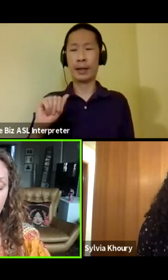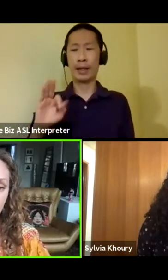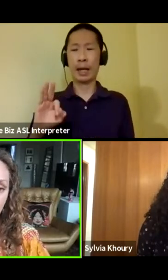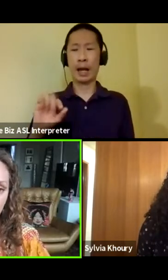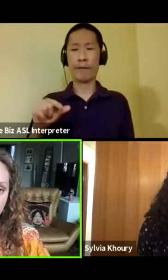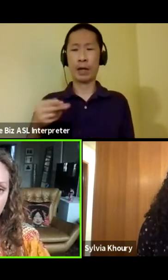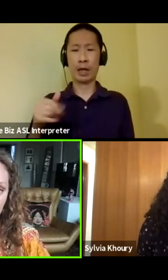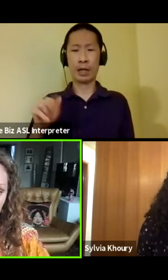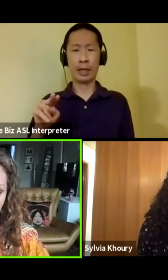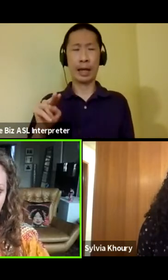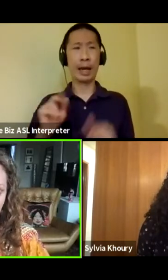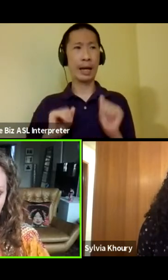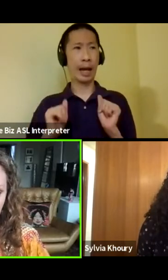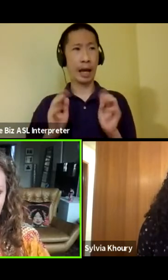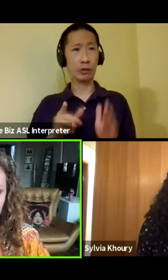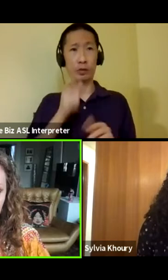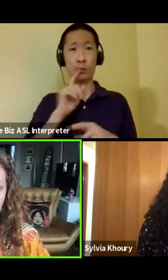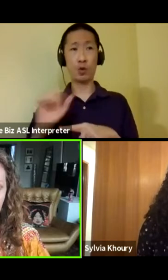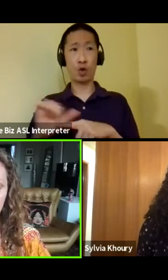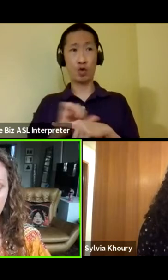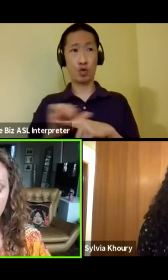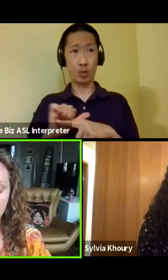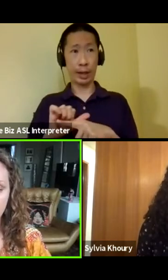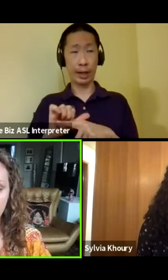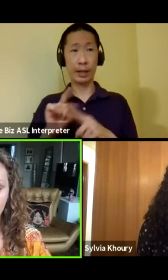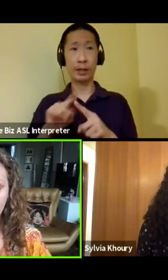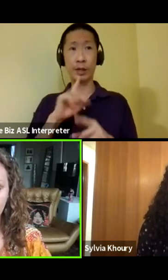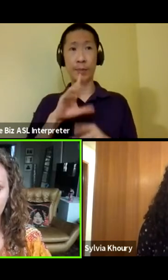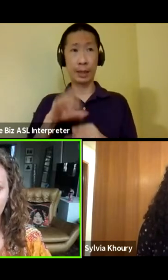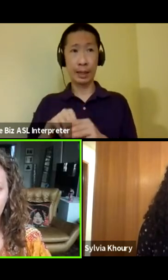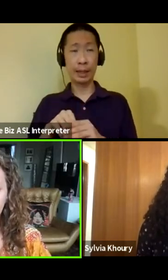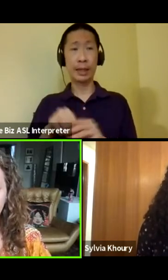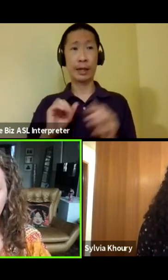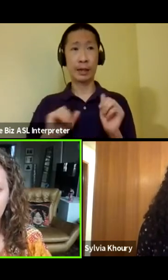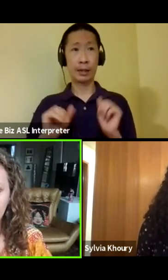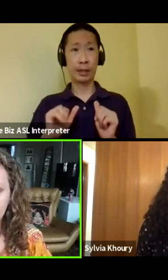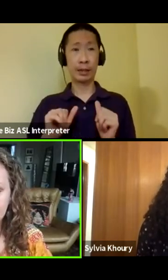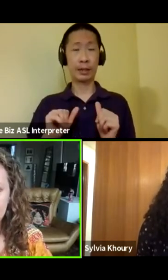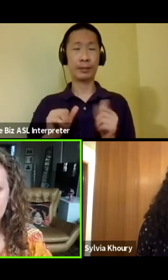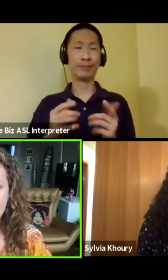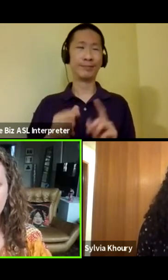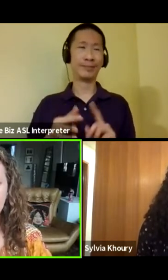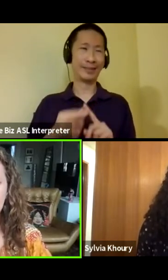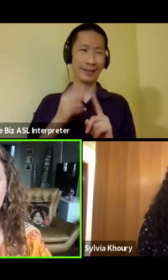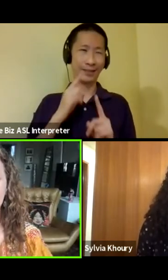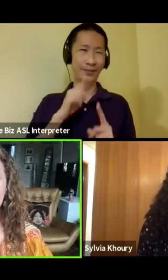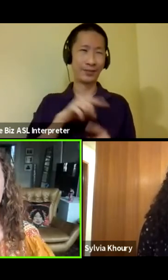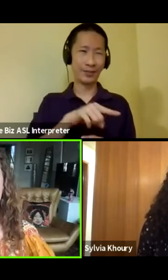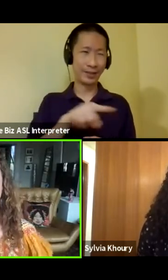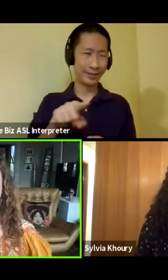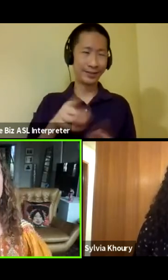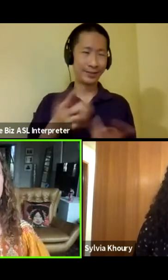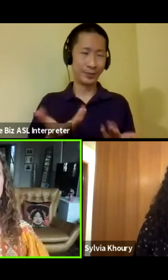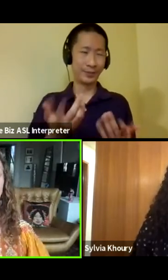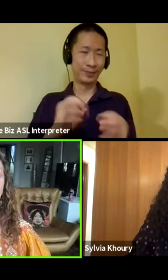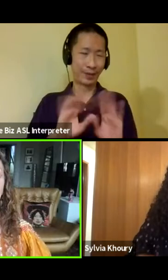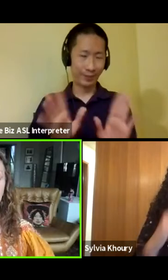that are trained to be in theater, present company not included.